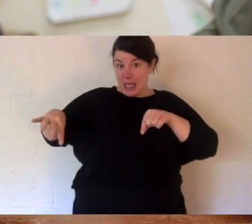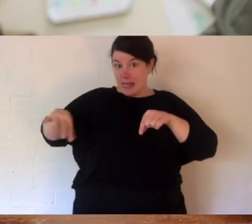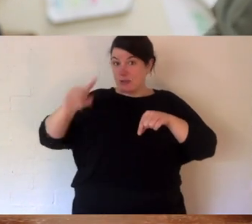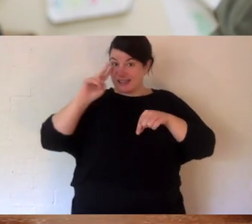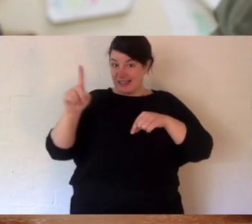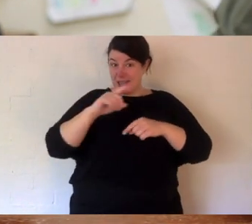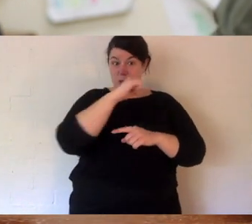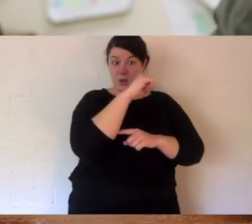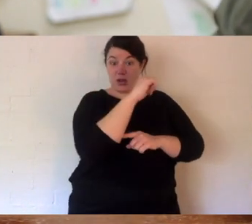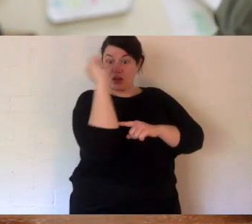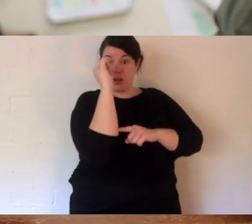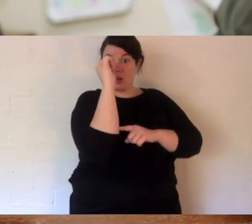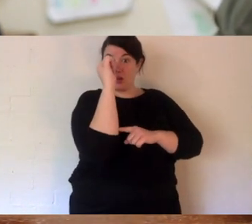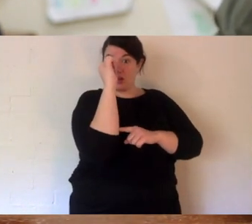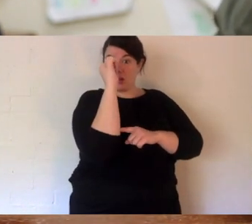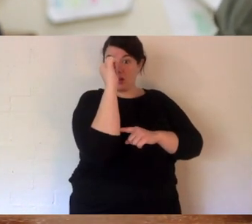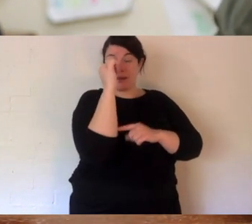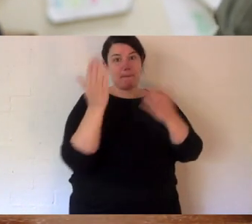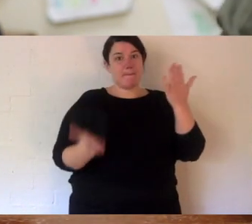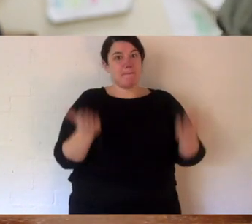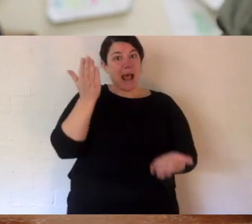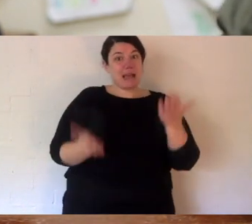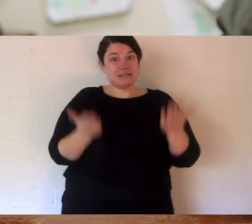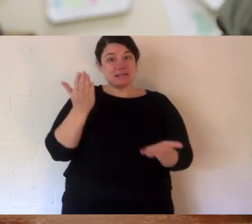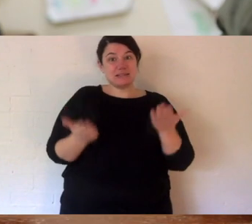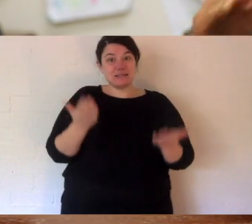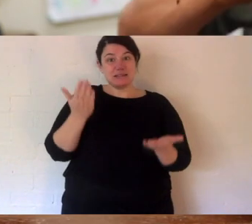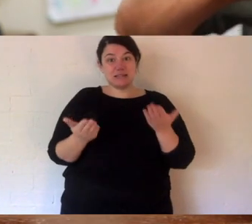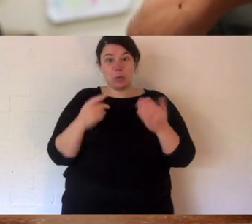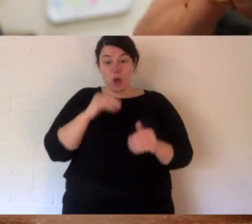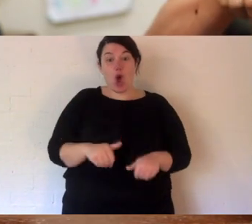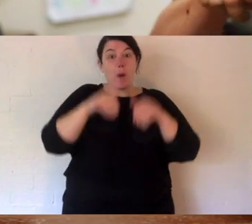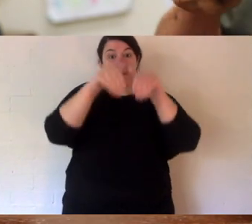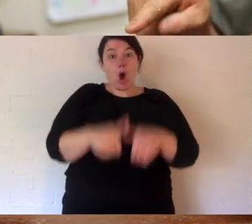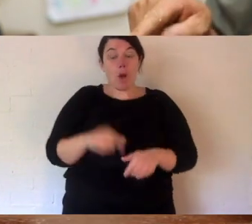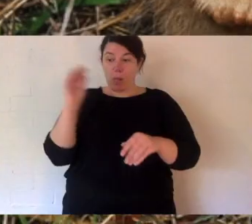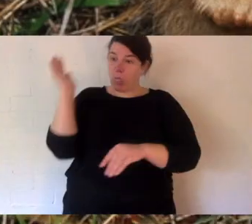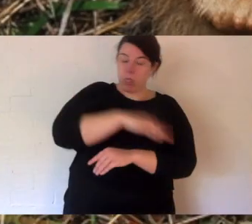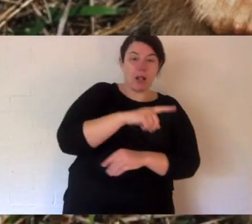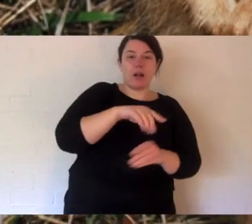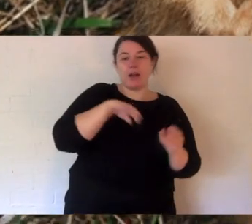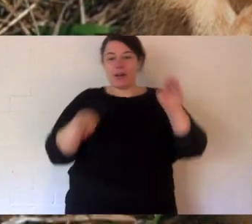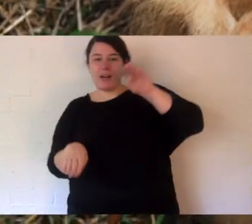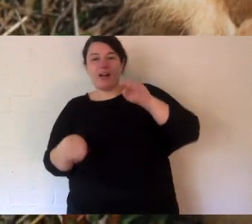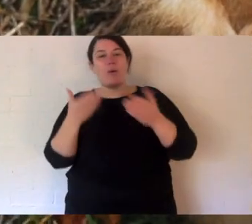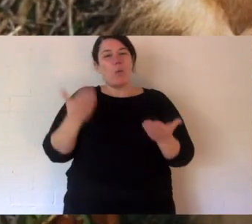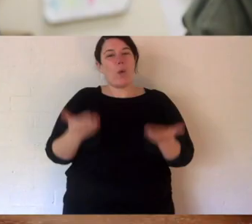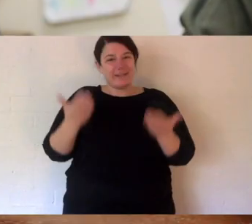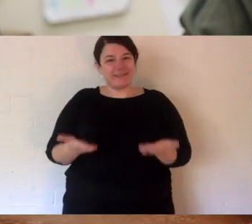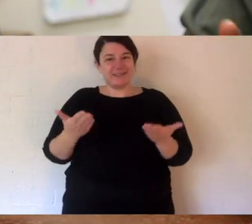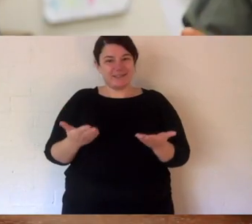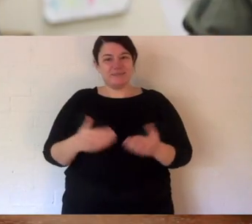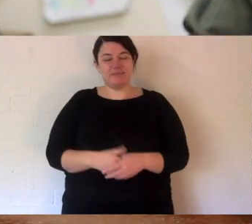tail is doing exactly what it's meant to right now. She leans back on it. When she hops, it counterbalances her. Right now,